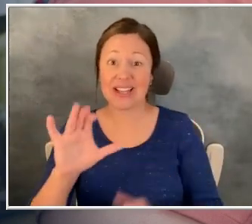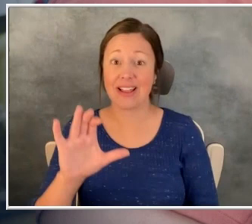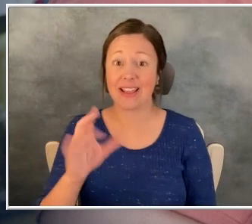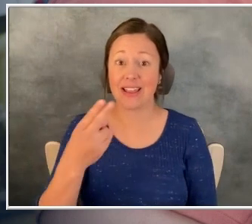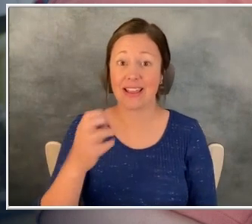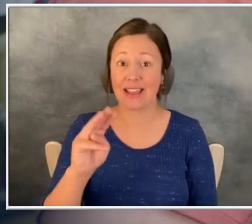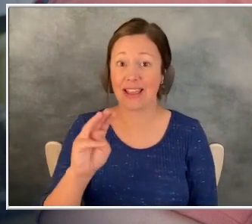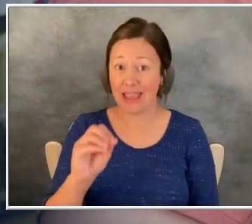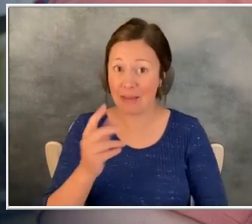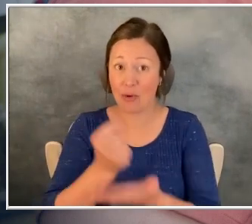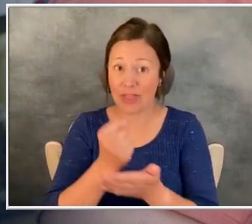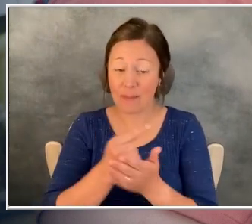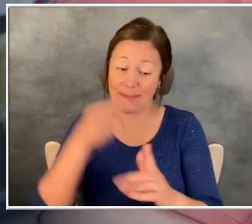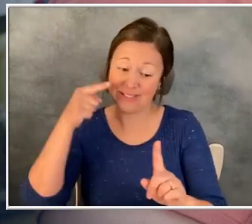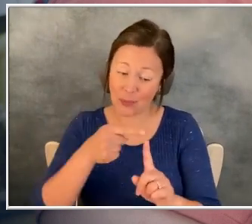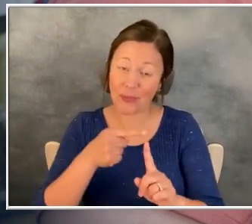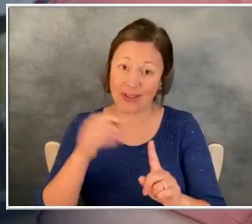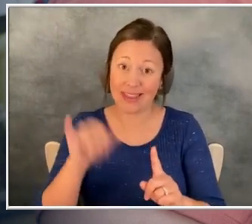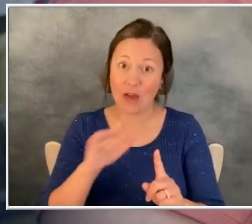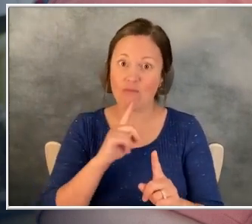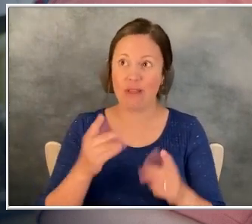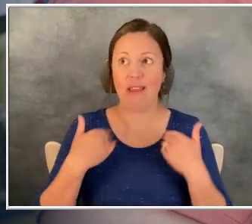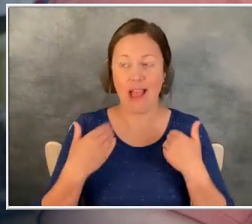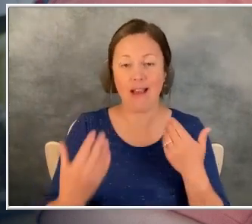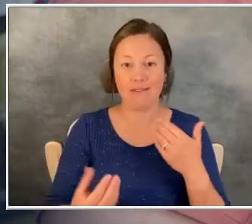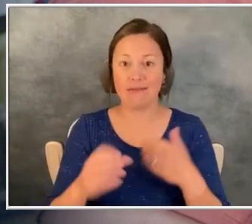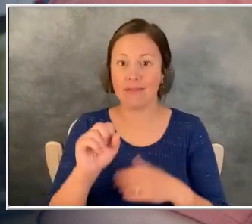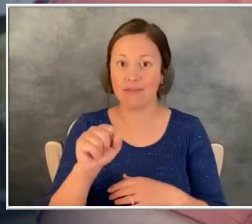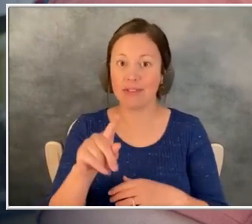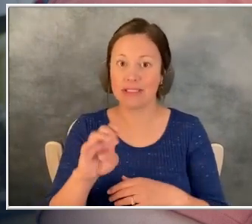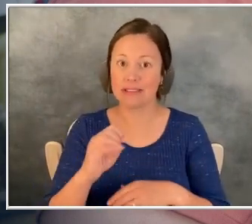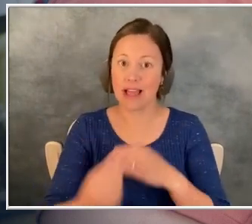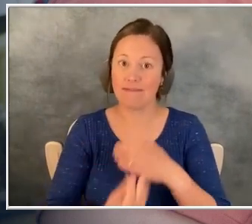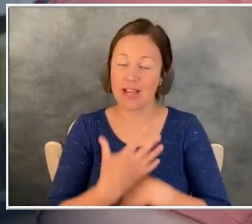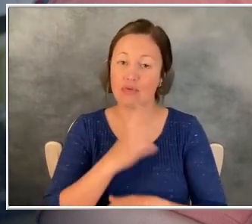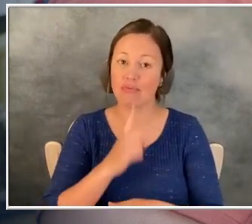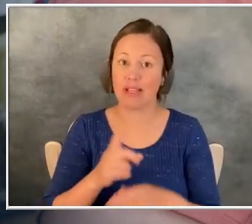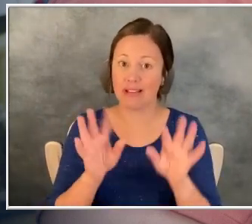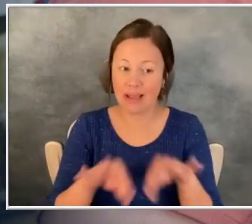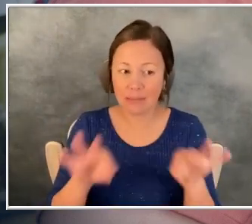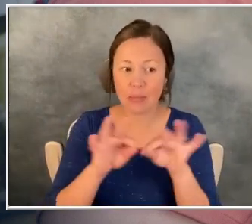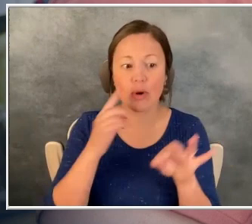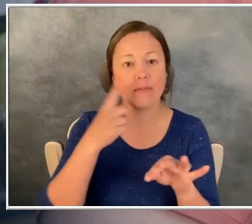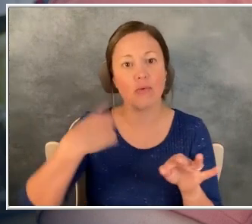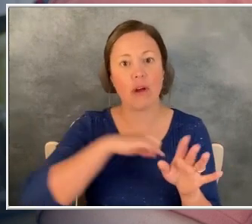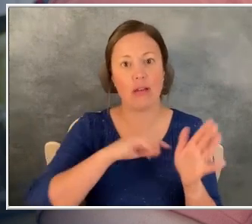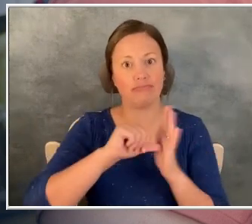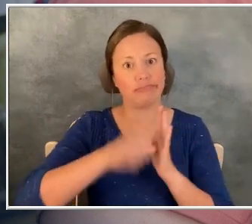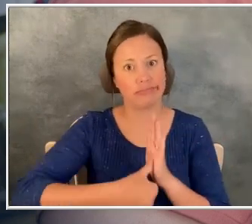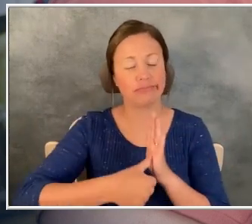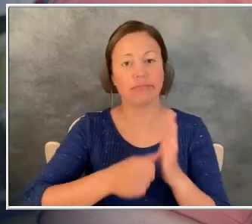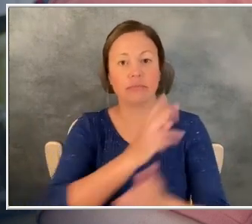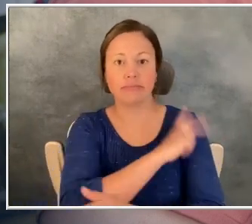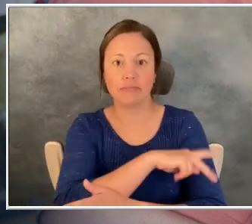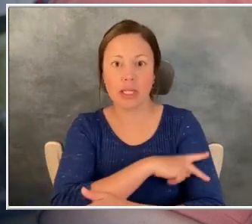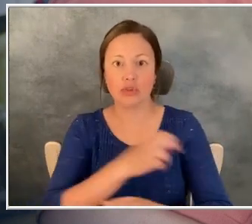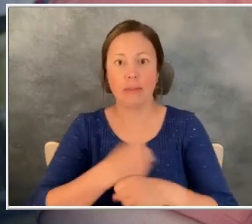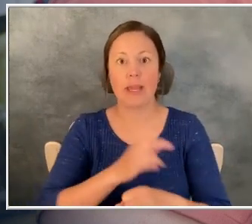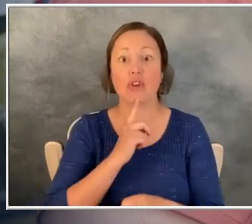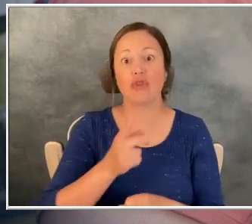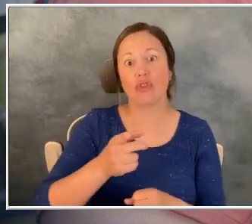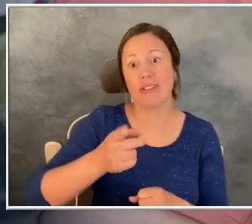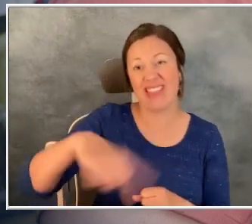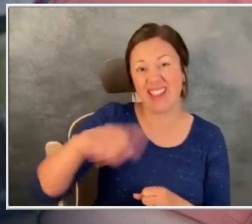therapy, immunotherapy. And so they do come with side effects. And we want to stress that to our patients to make sure that they understand